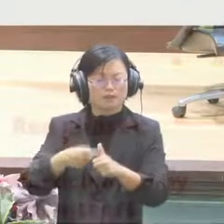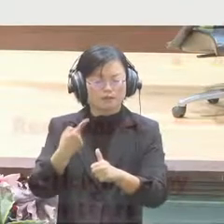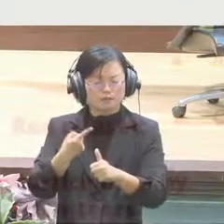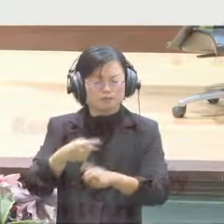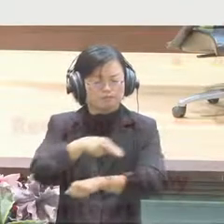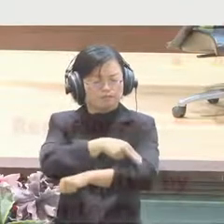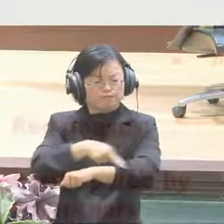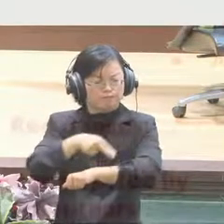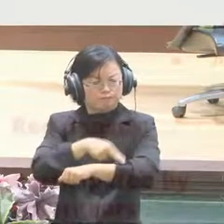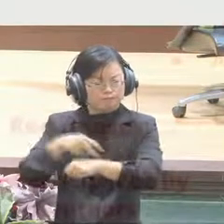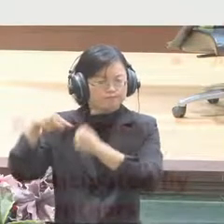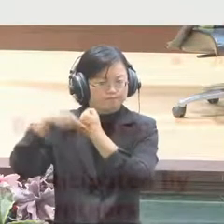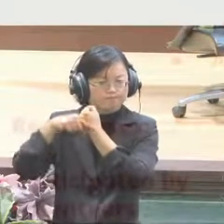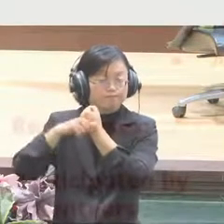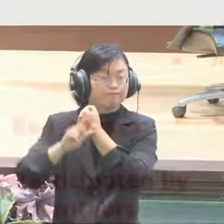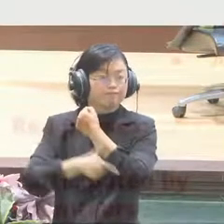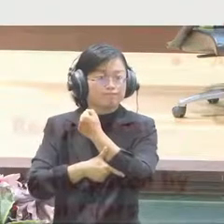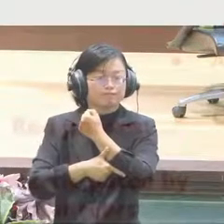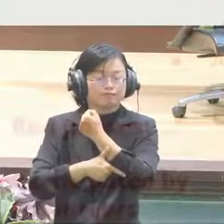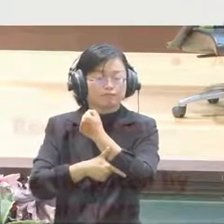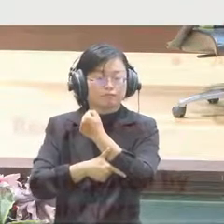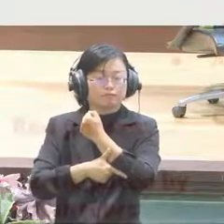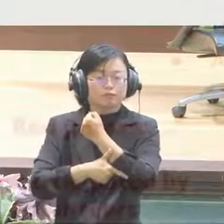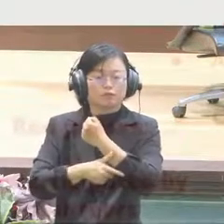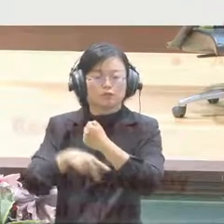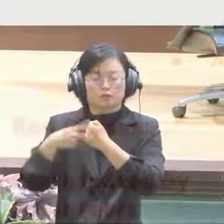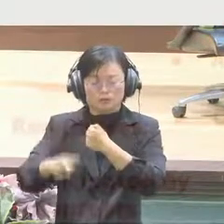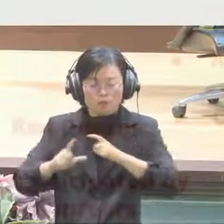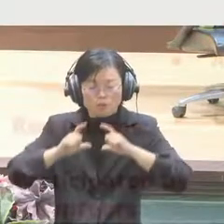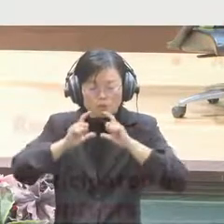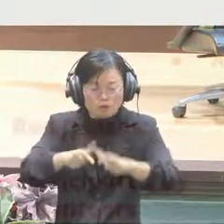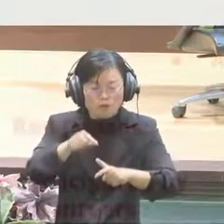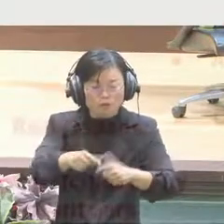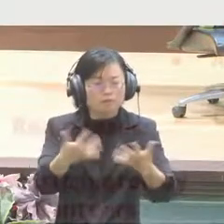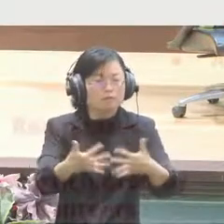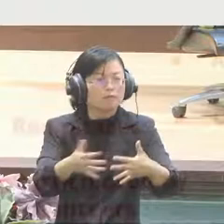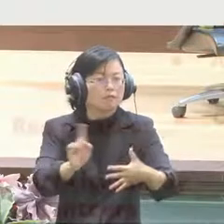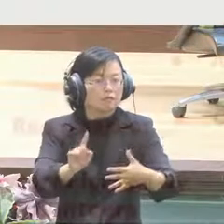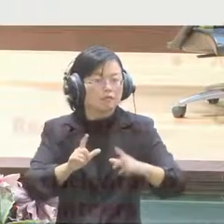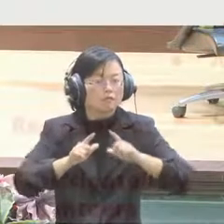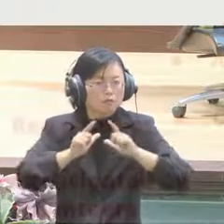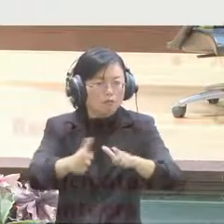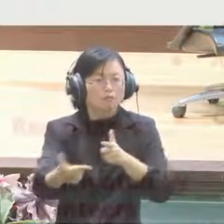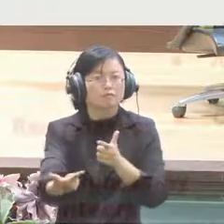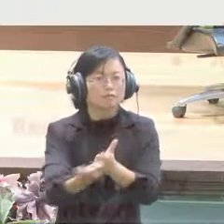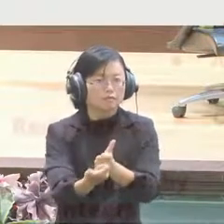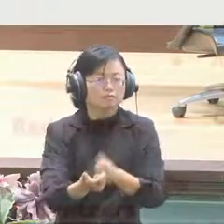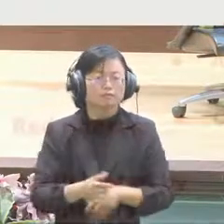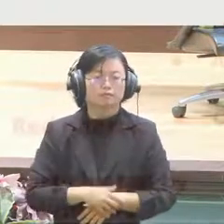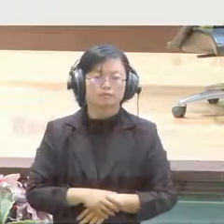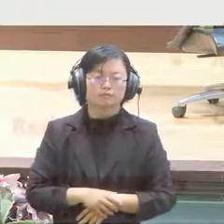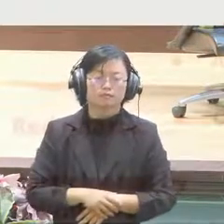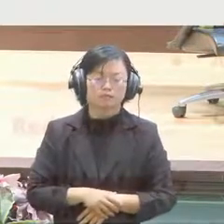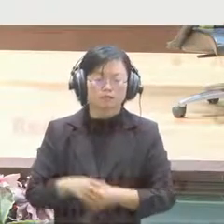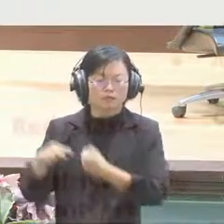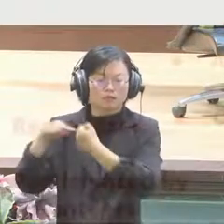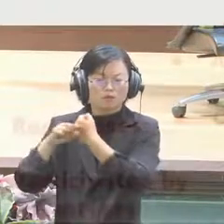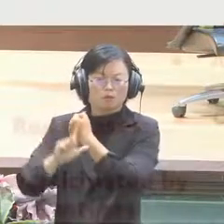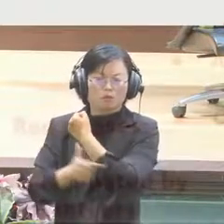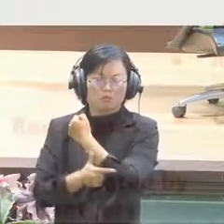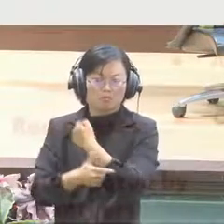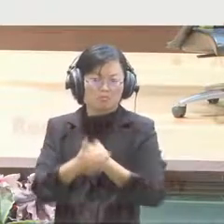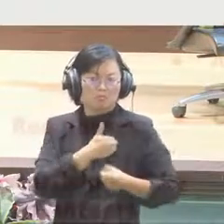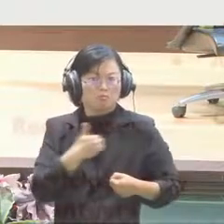this research question. And whether this methodology is viable. Whether data is collectible.